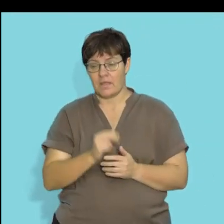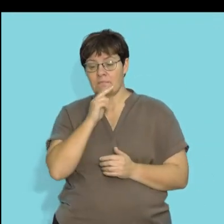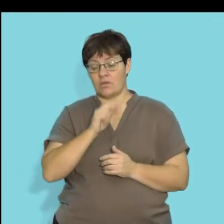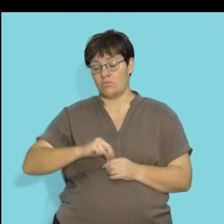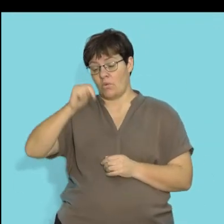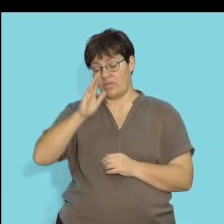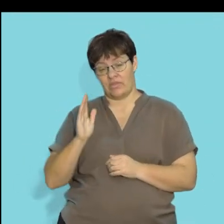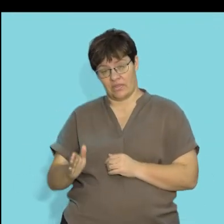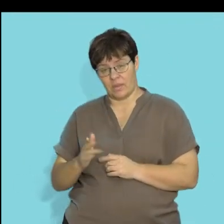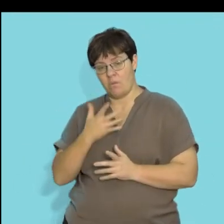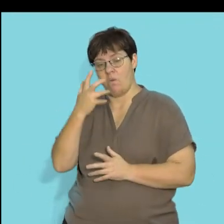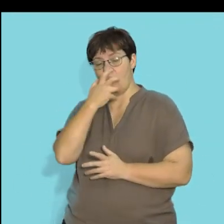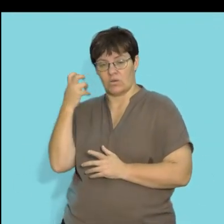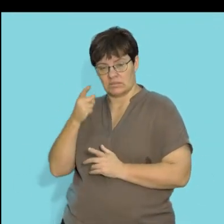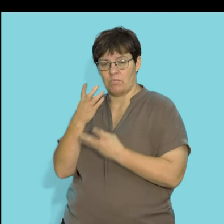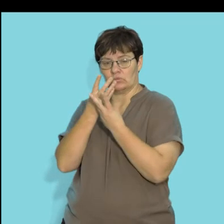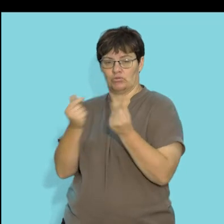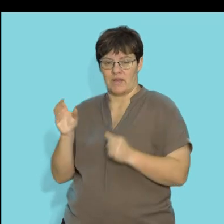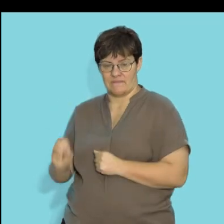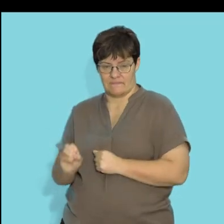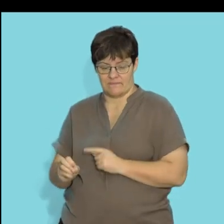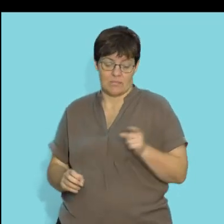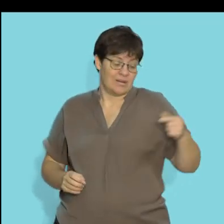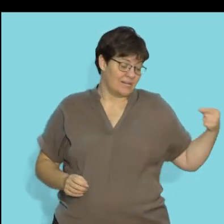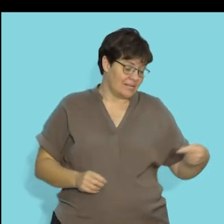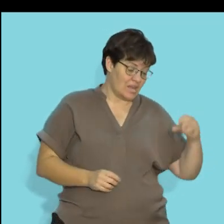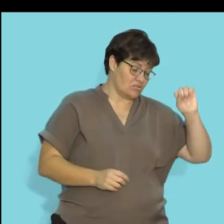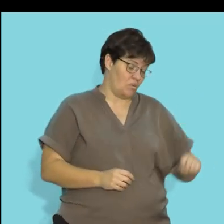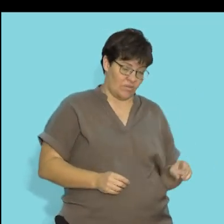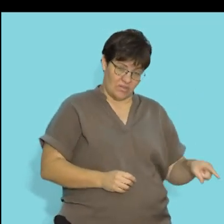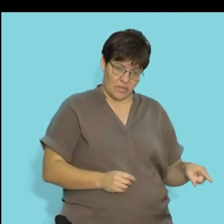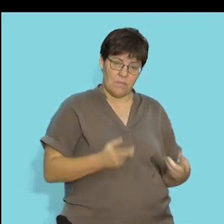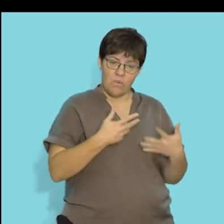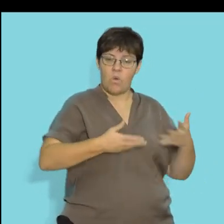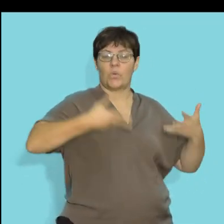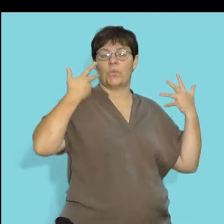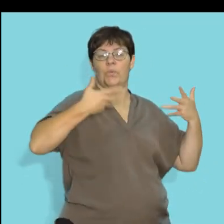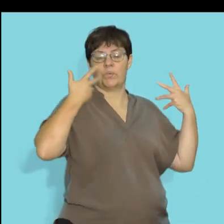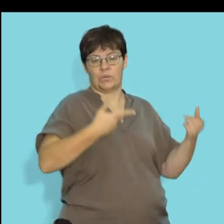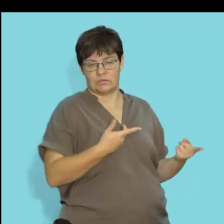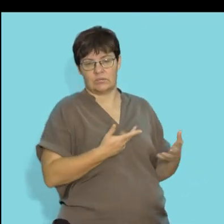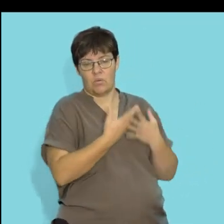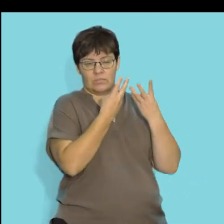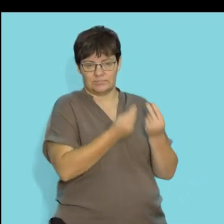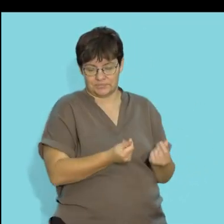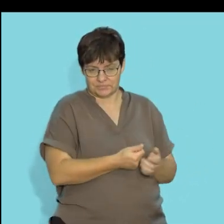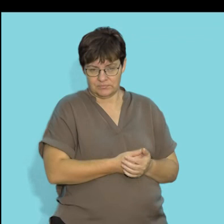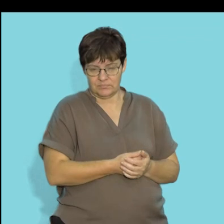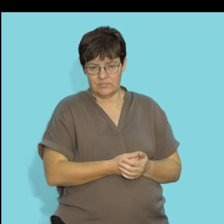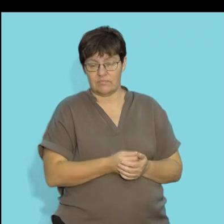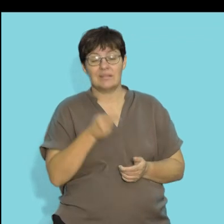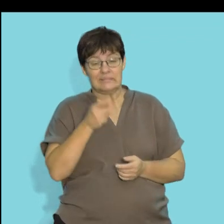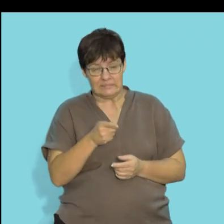means that the north facing slopes will be hotter and drier, while the south facing slopes will be much more cooler and moist.